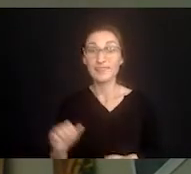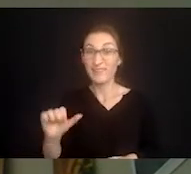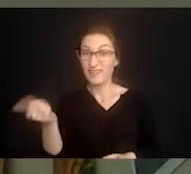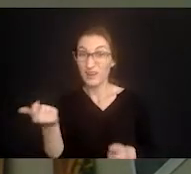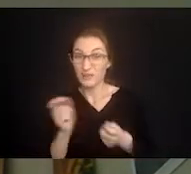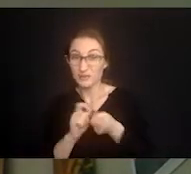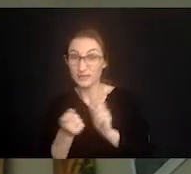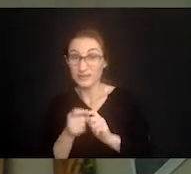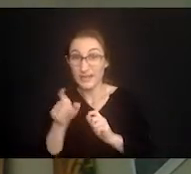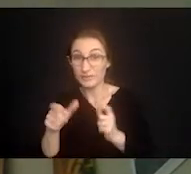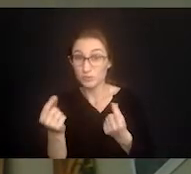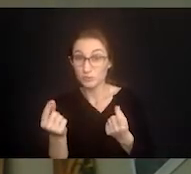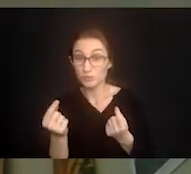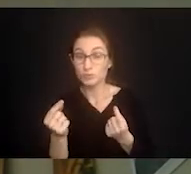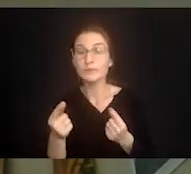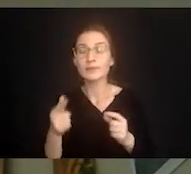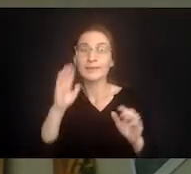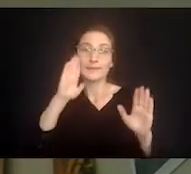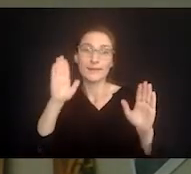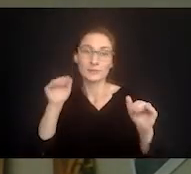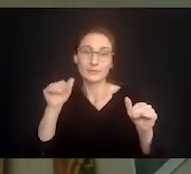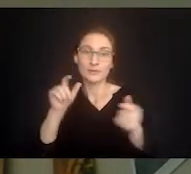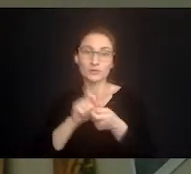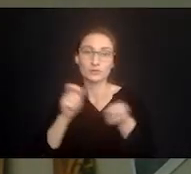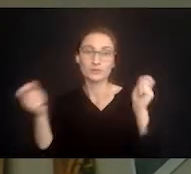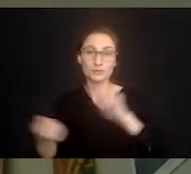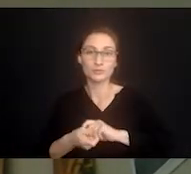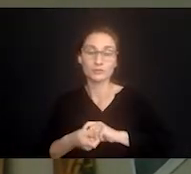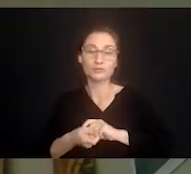need to adjust sometimes is my expectations.